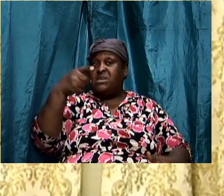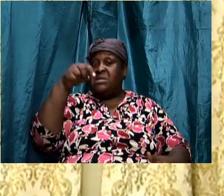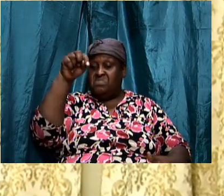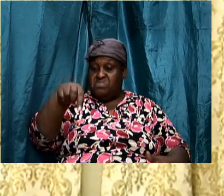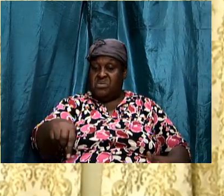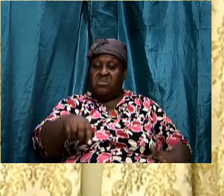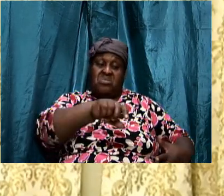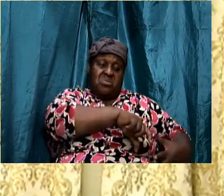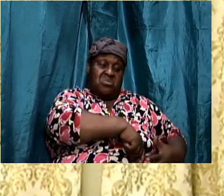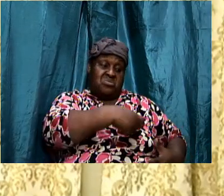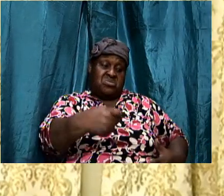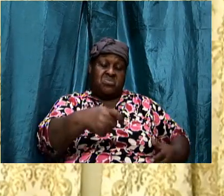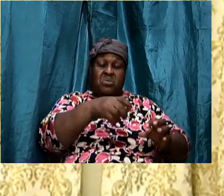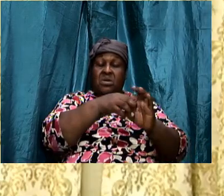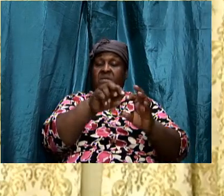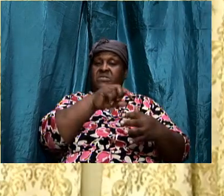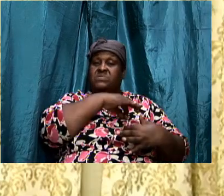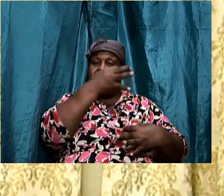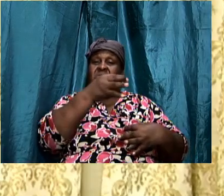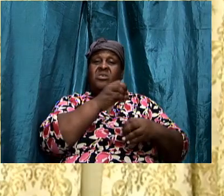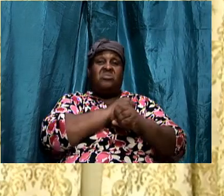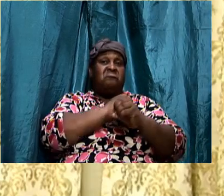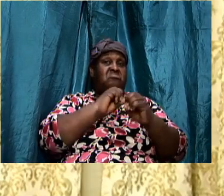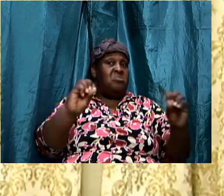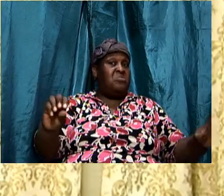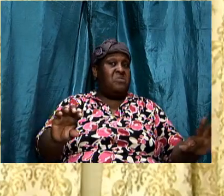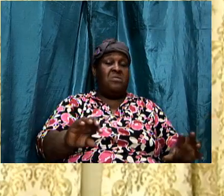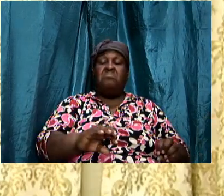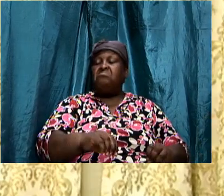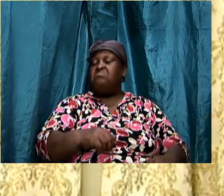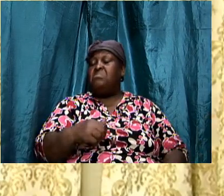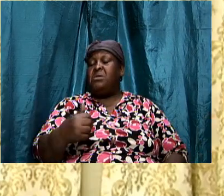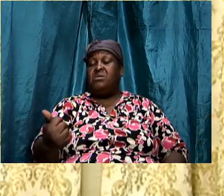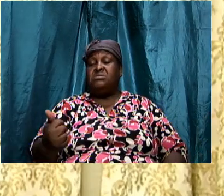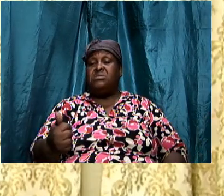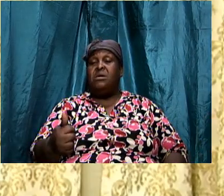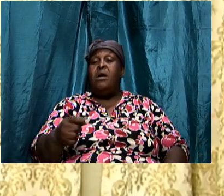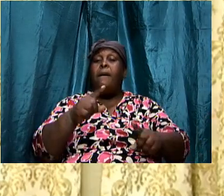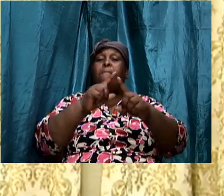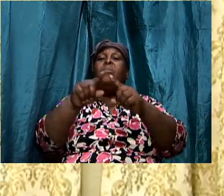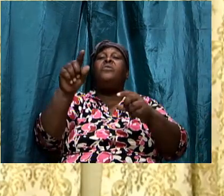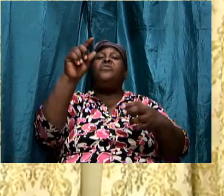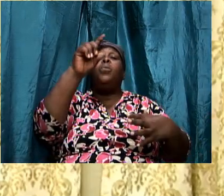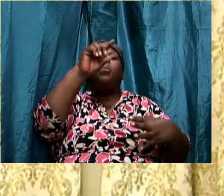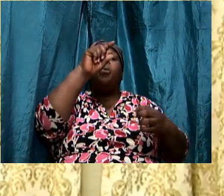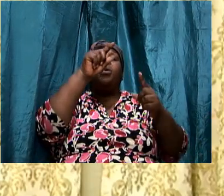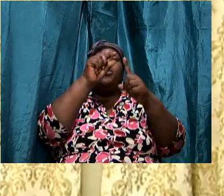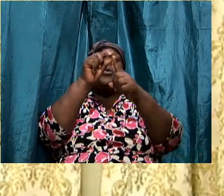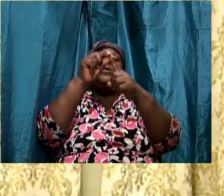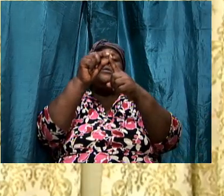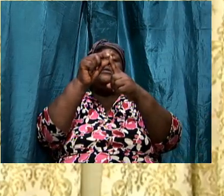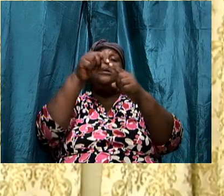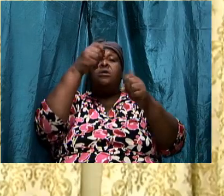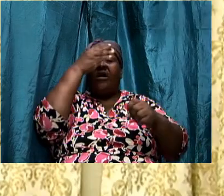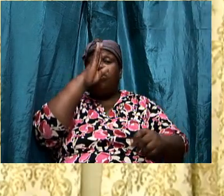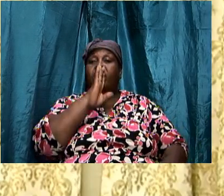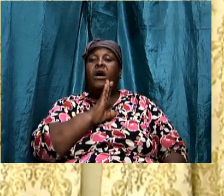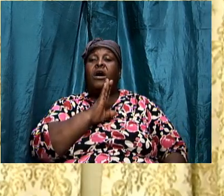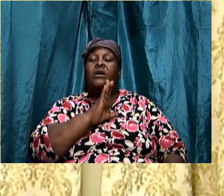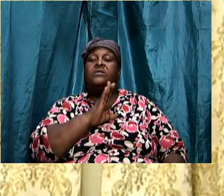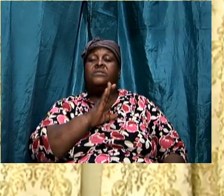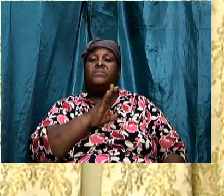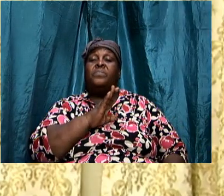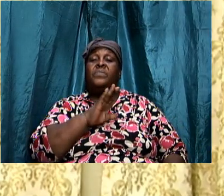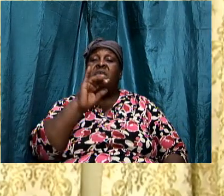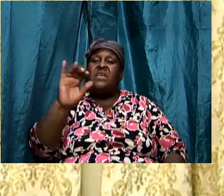is nothing else but the word of God. That we are going to